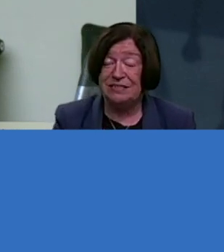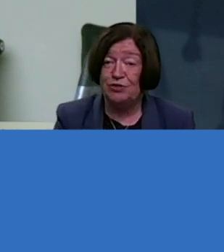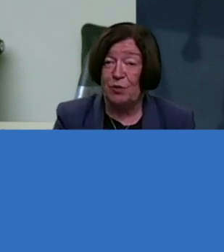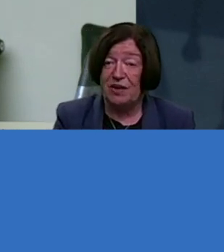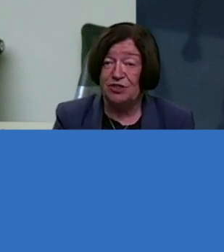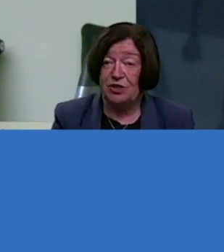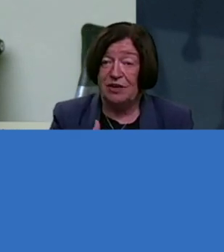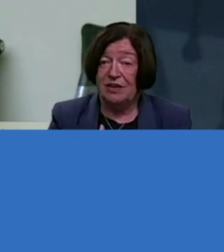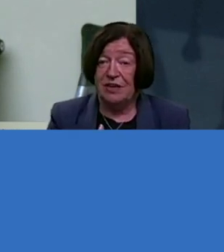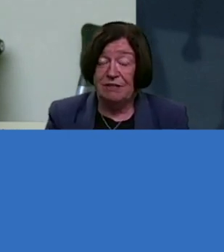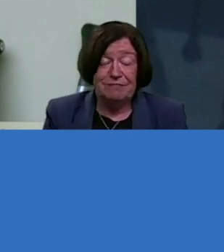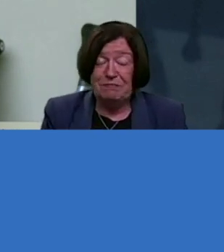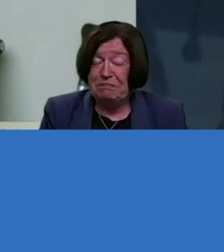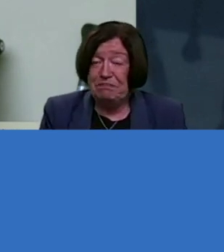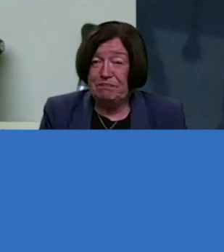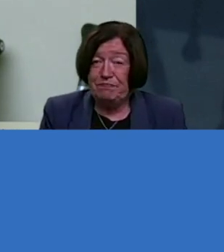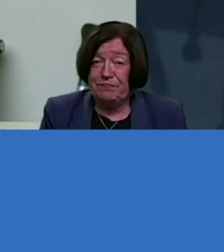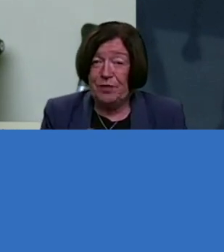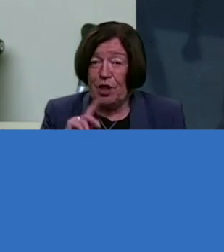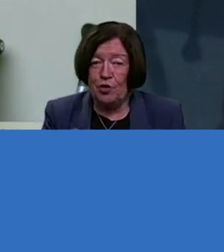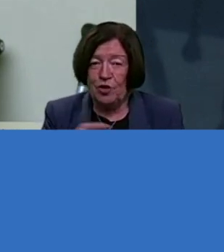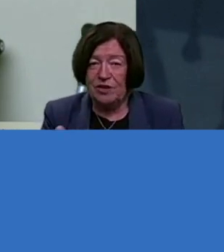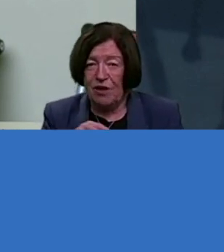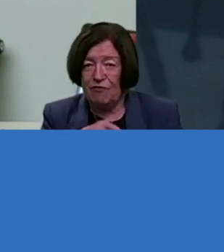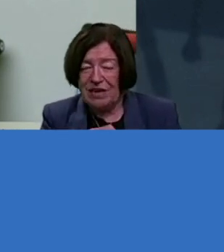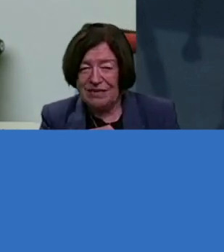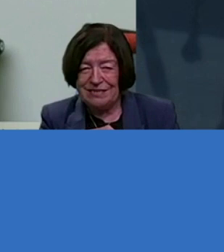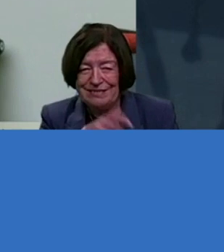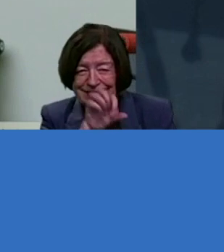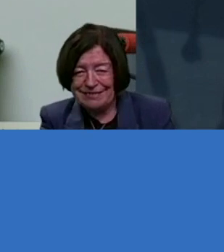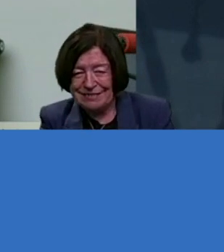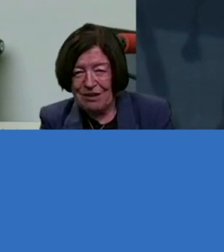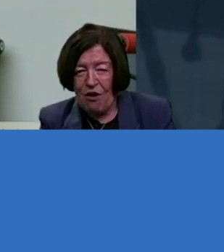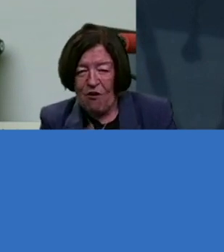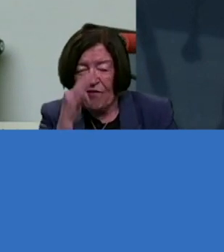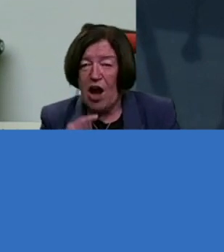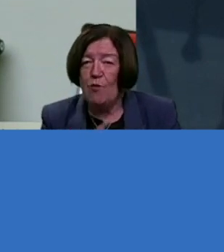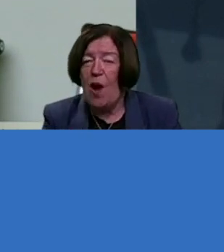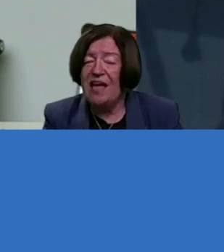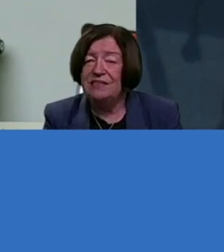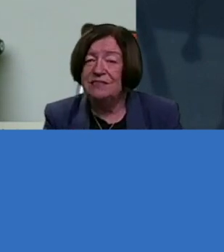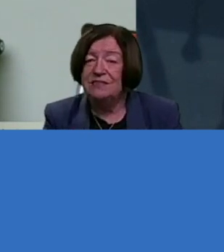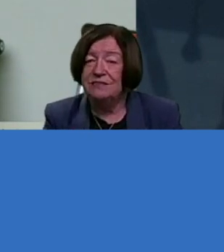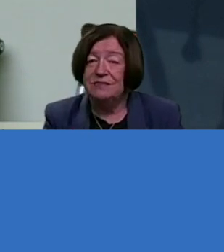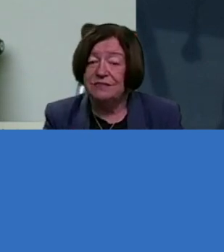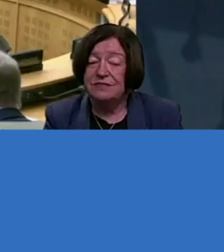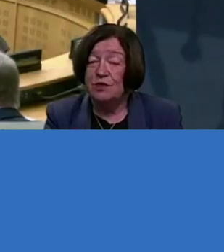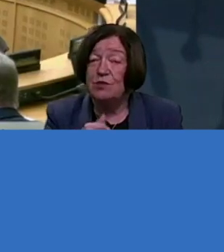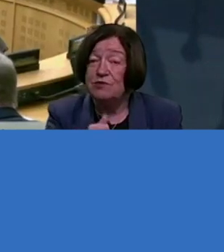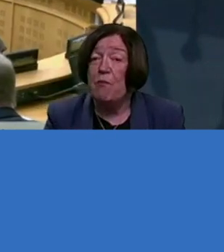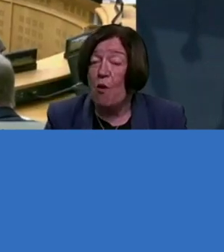I couldn't really identify or find ways to identify those supports.